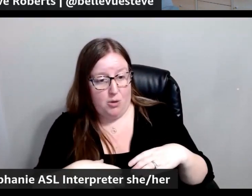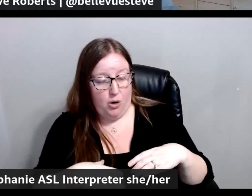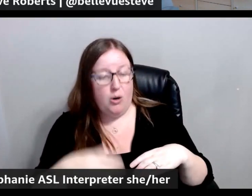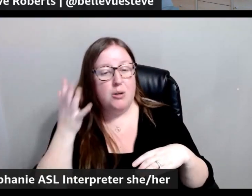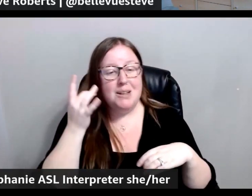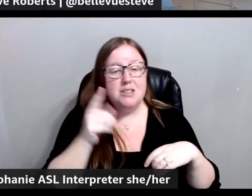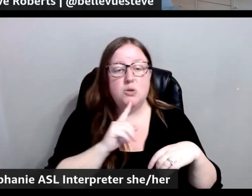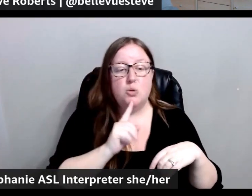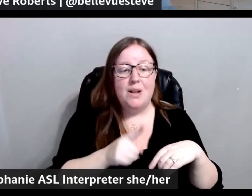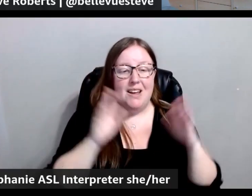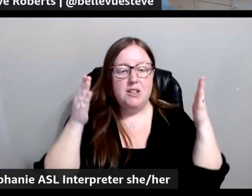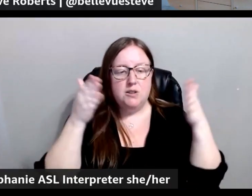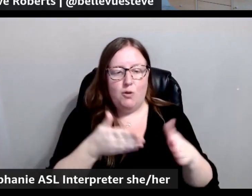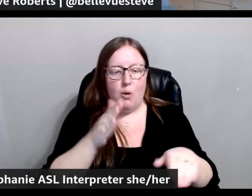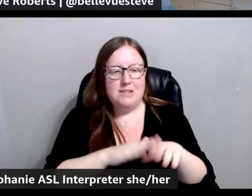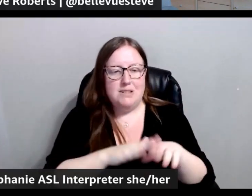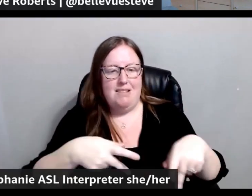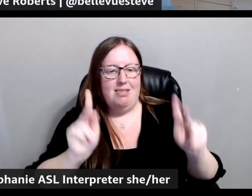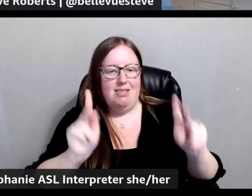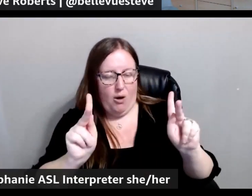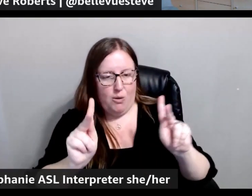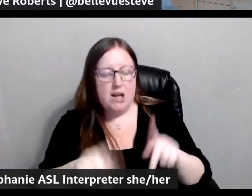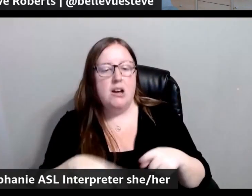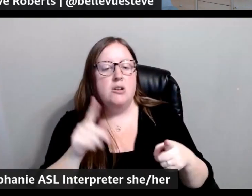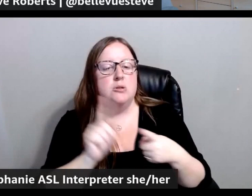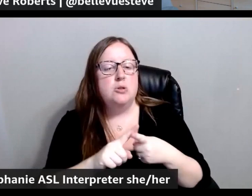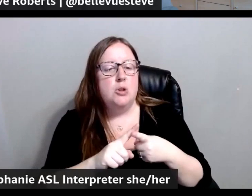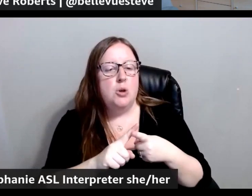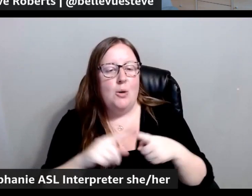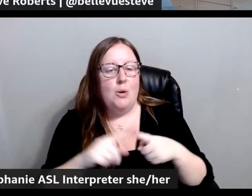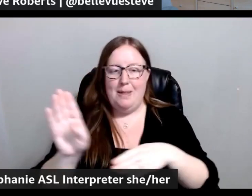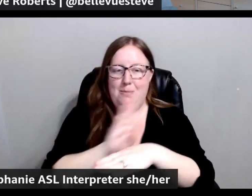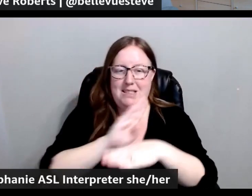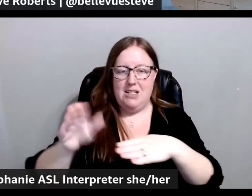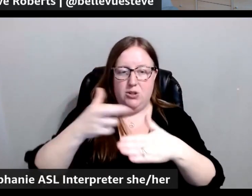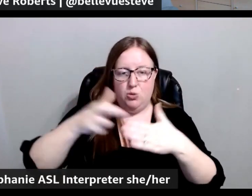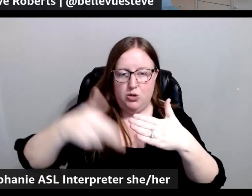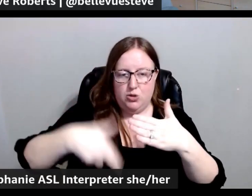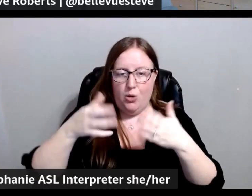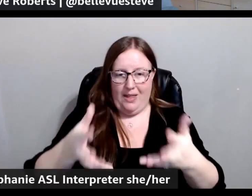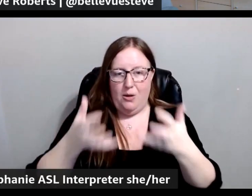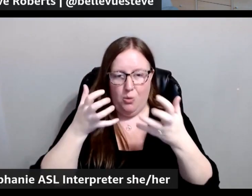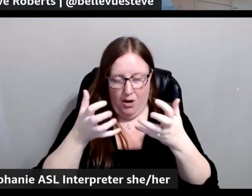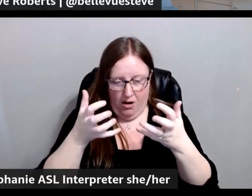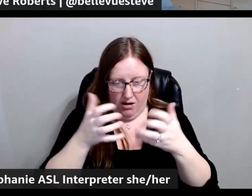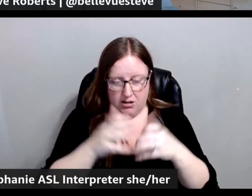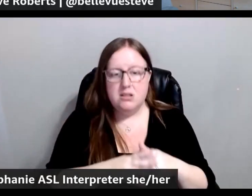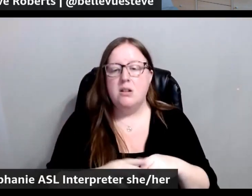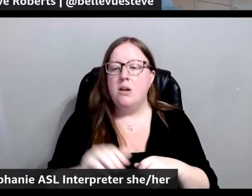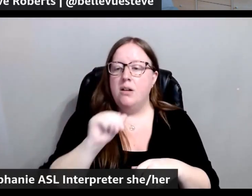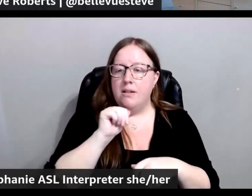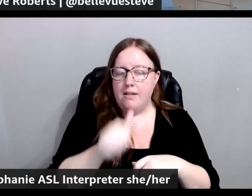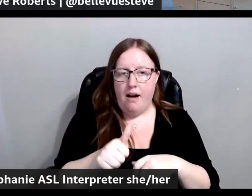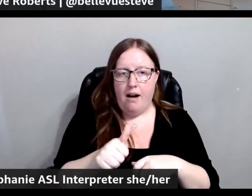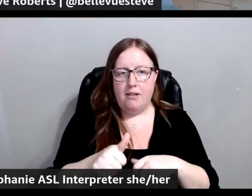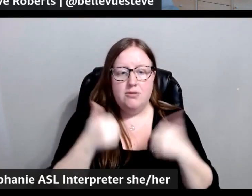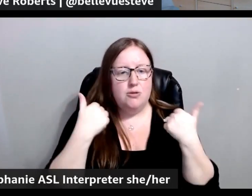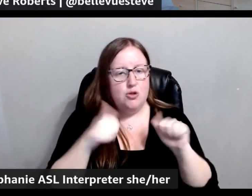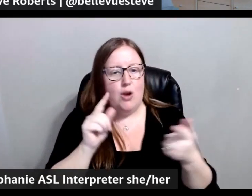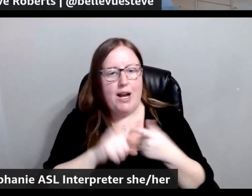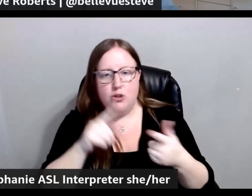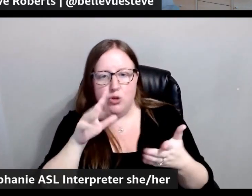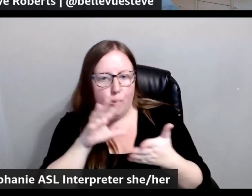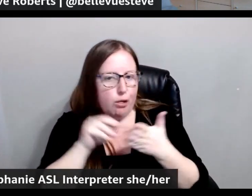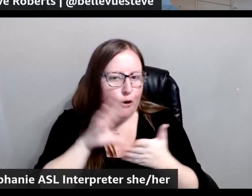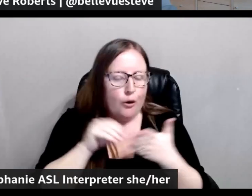really focused on allowing them to get to the business outcome they want to achieve rather than, you know, trying to learn